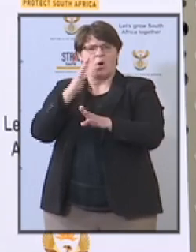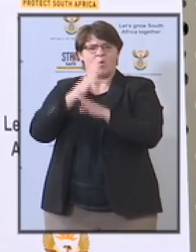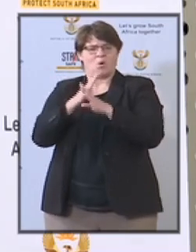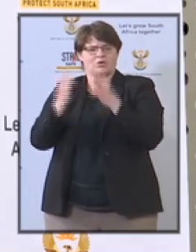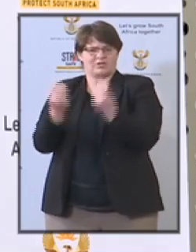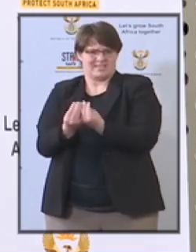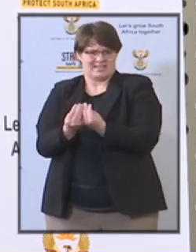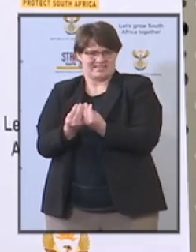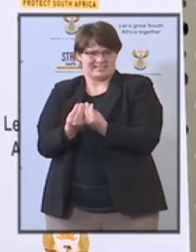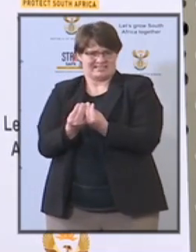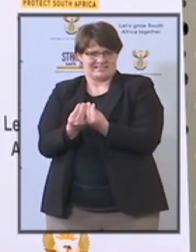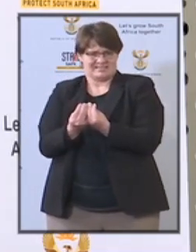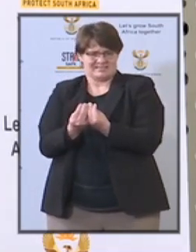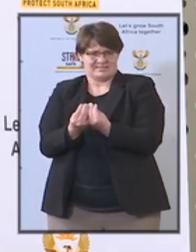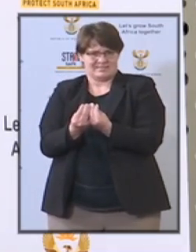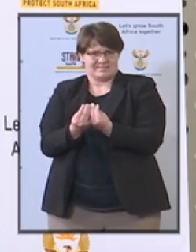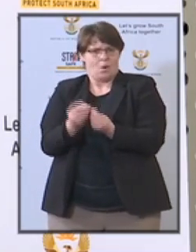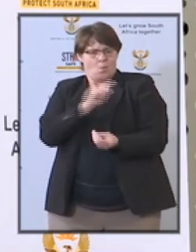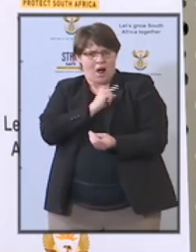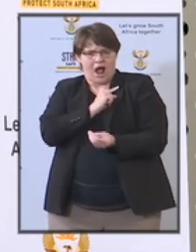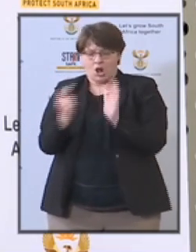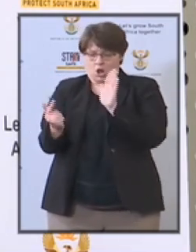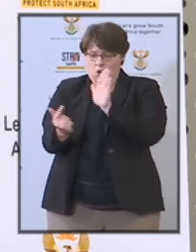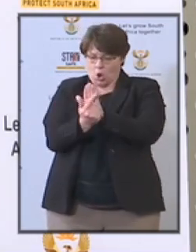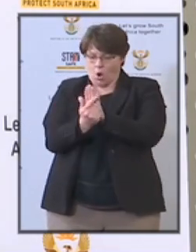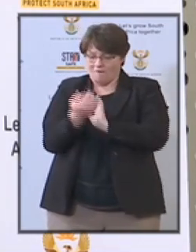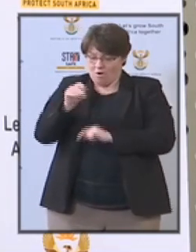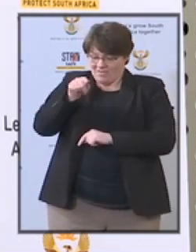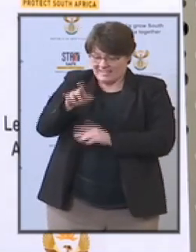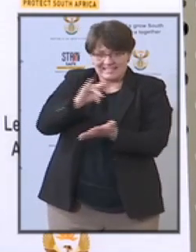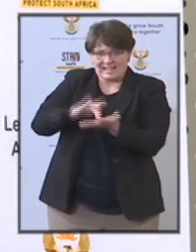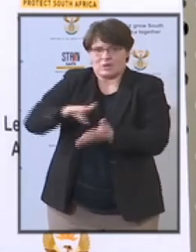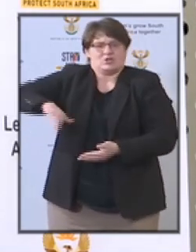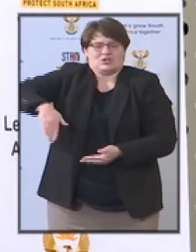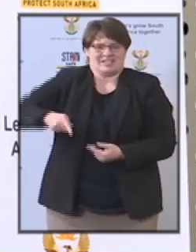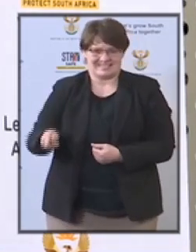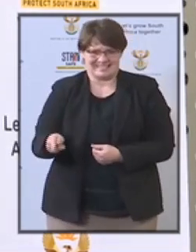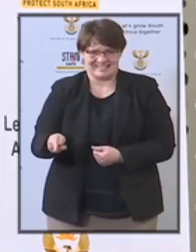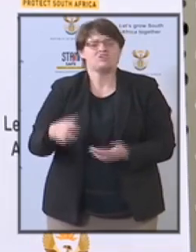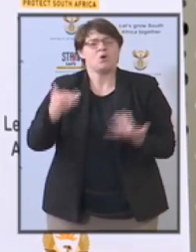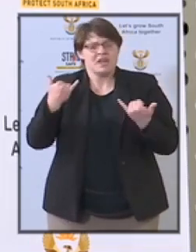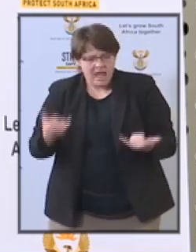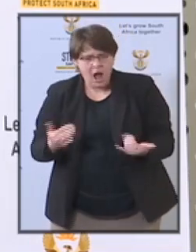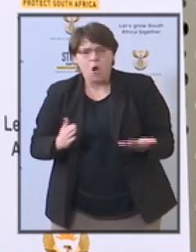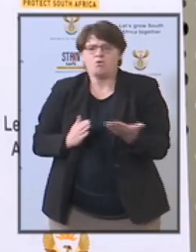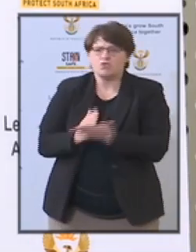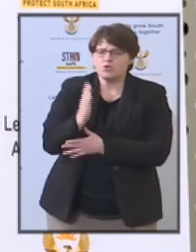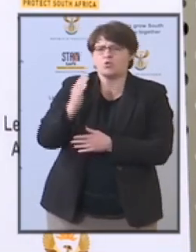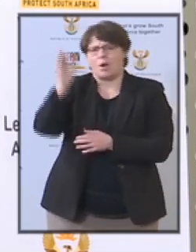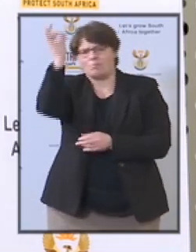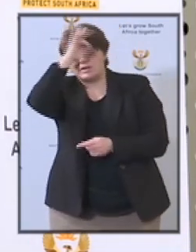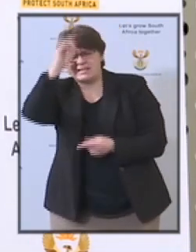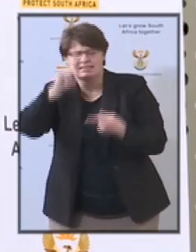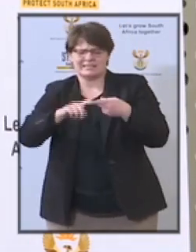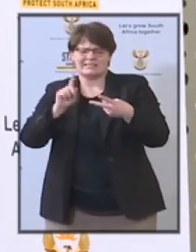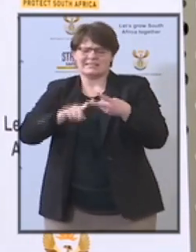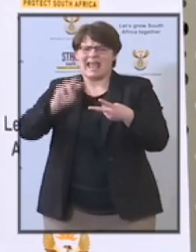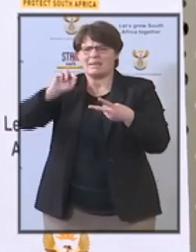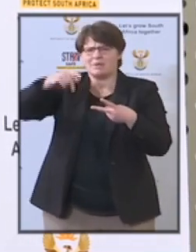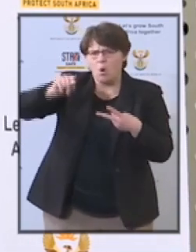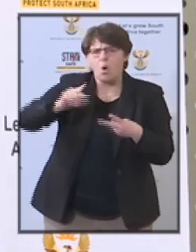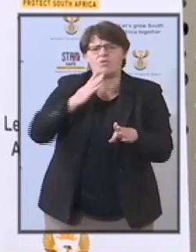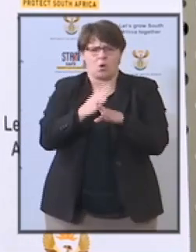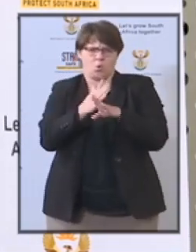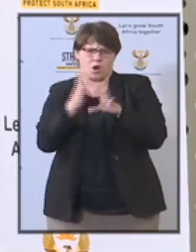working together through them being coordinated through the npa the police and those various agencies